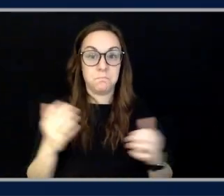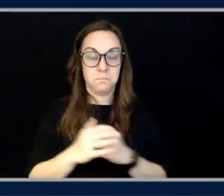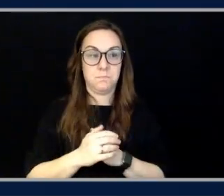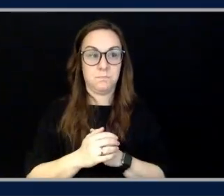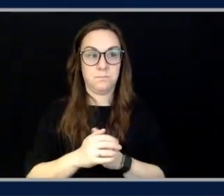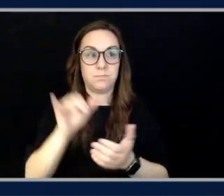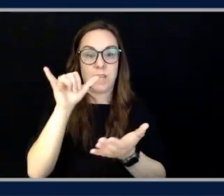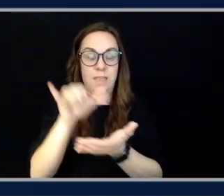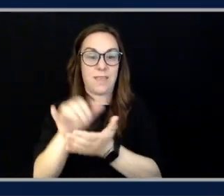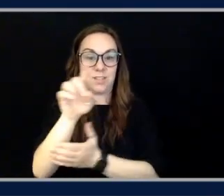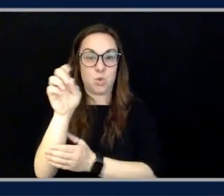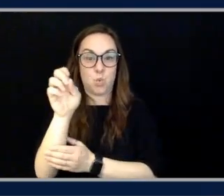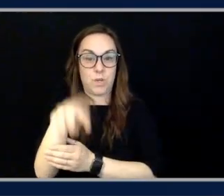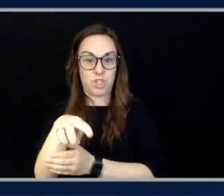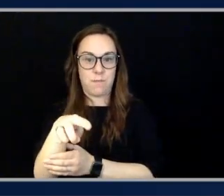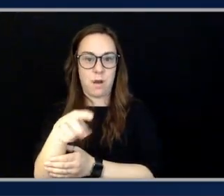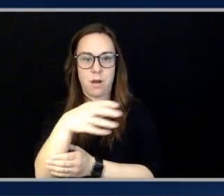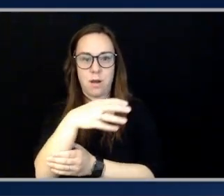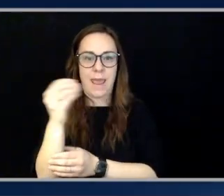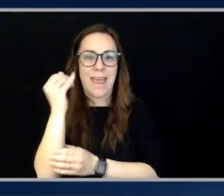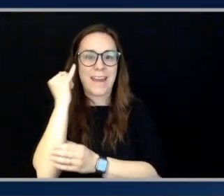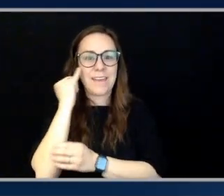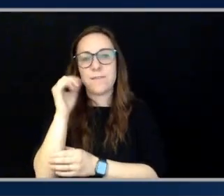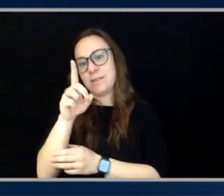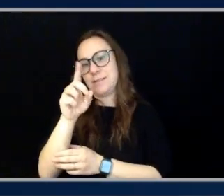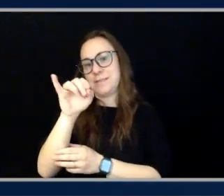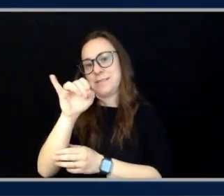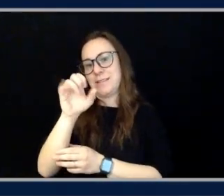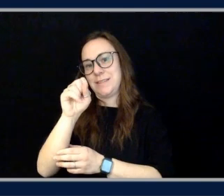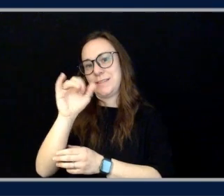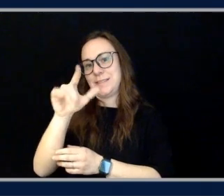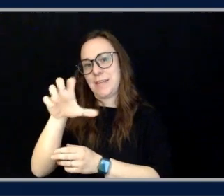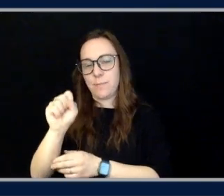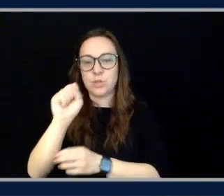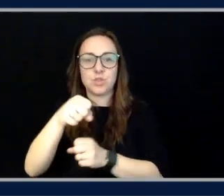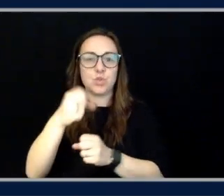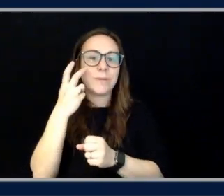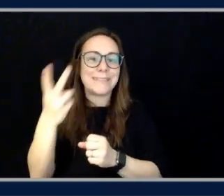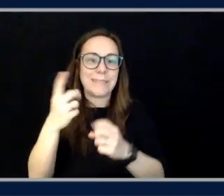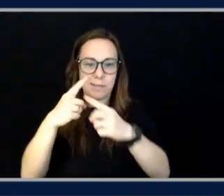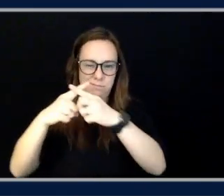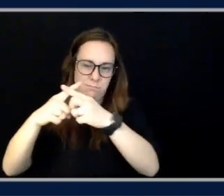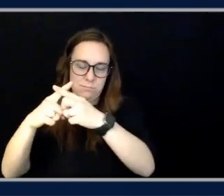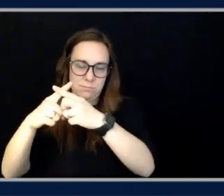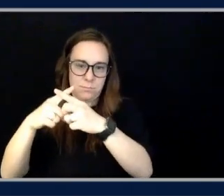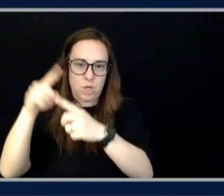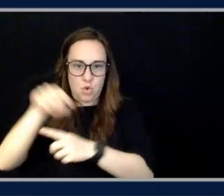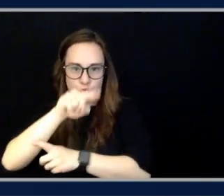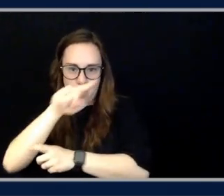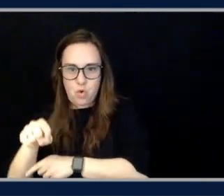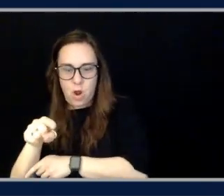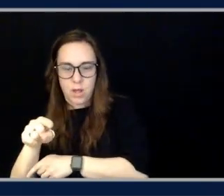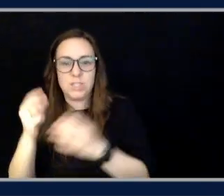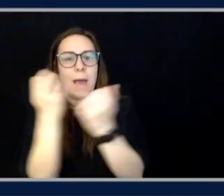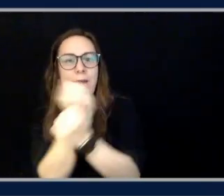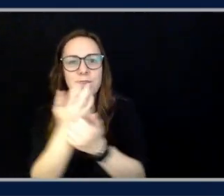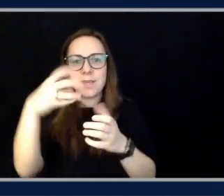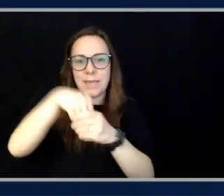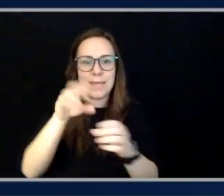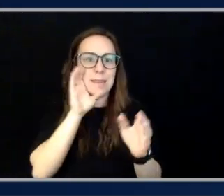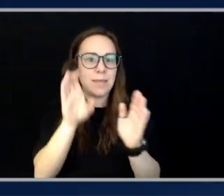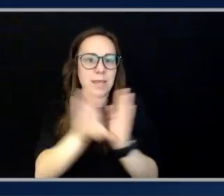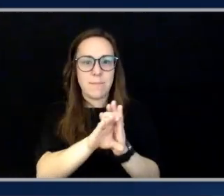mark, and then disabled is like a cross. And like you can see the detail. It's actually captured everything that was in the image. Yeah. Which again is this